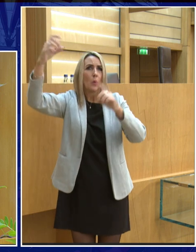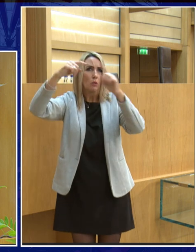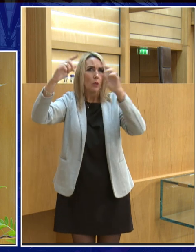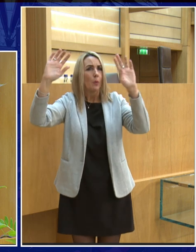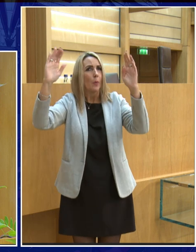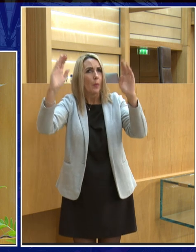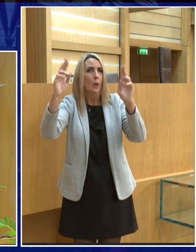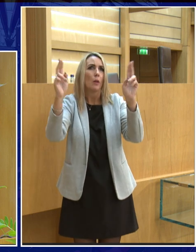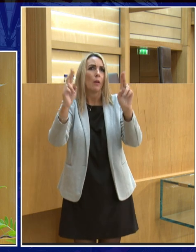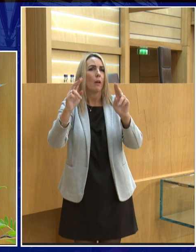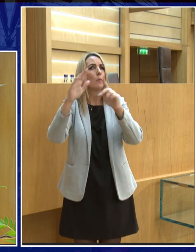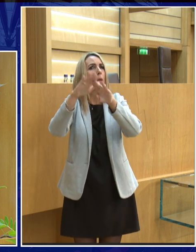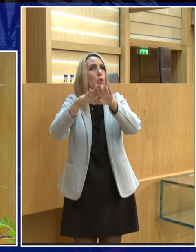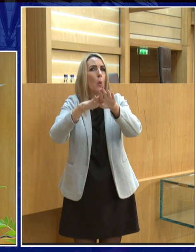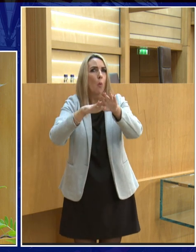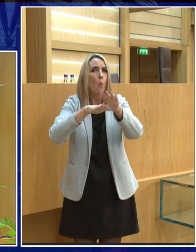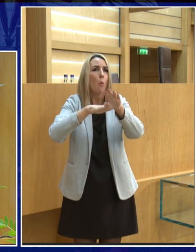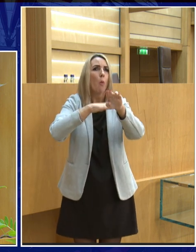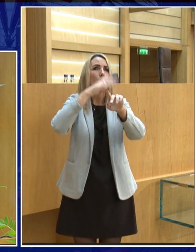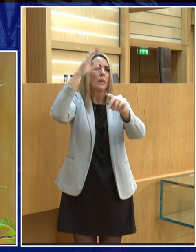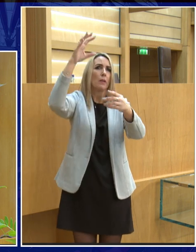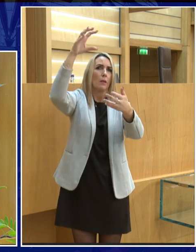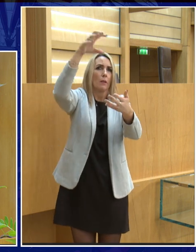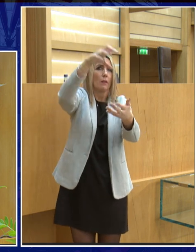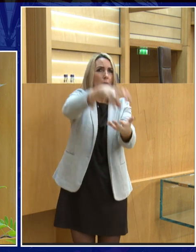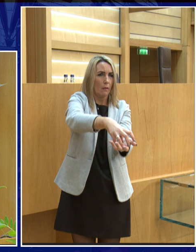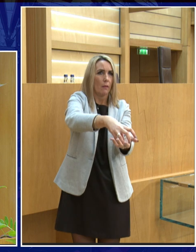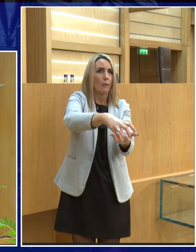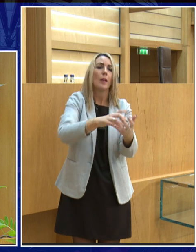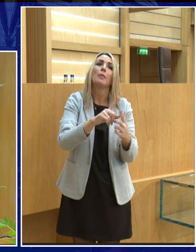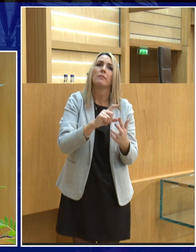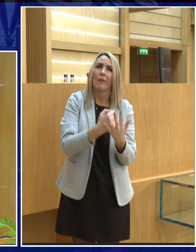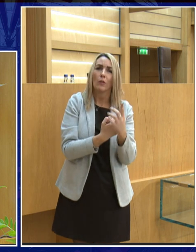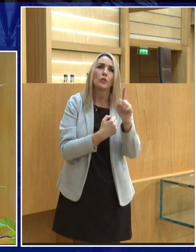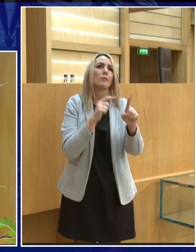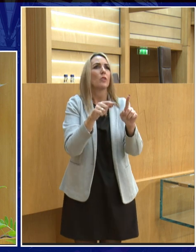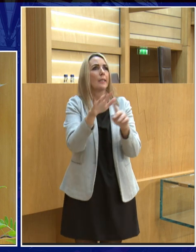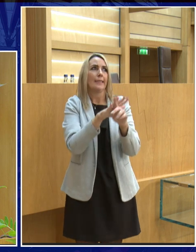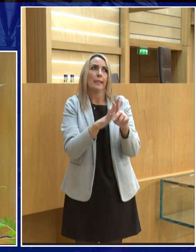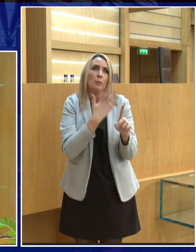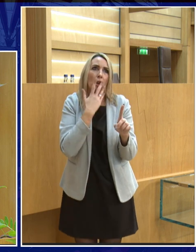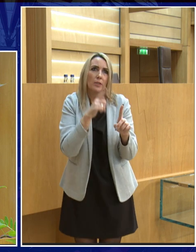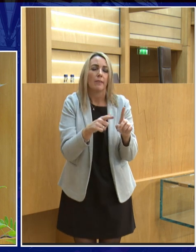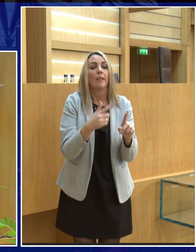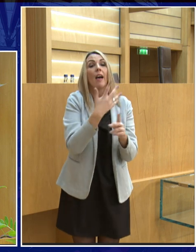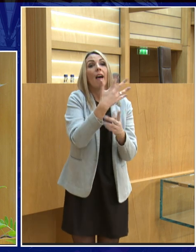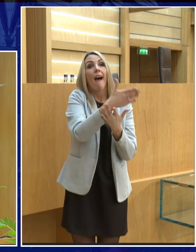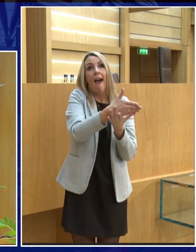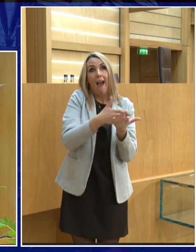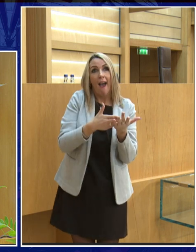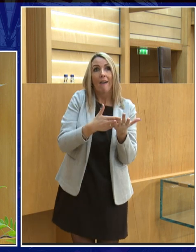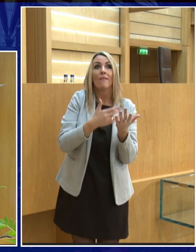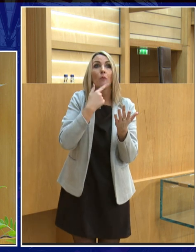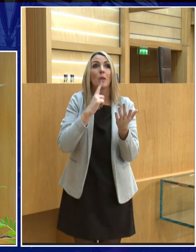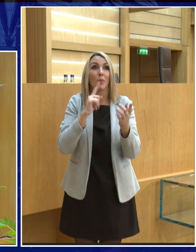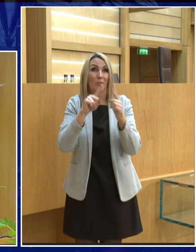on the Martian probes so they can land on the surface gently and unfortunately on Mars it's really quite embarrassing but 50% of our